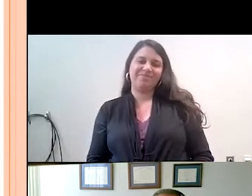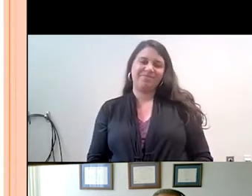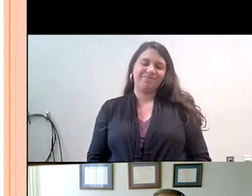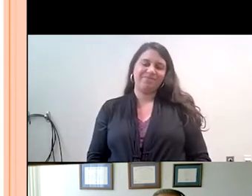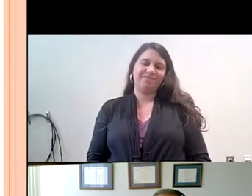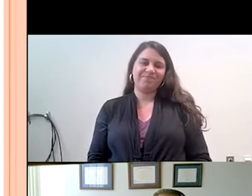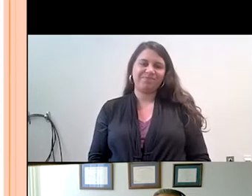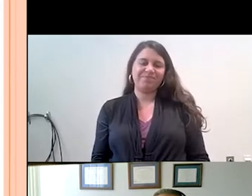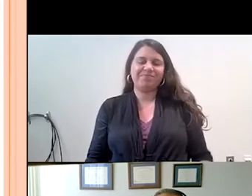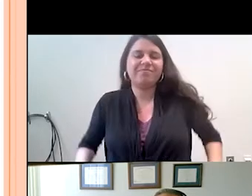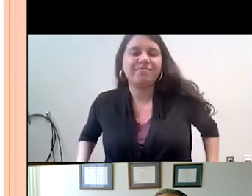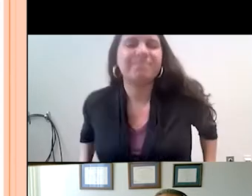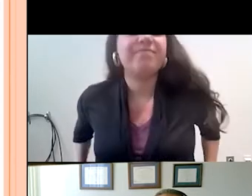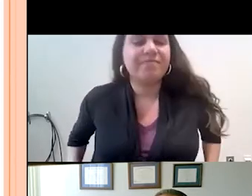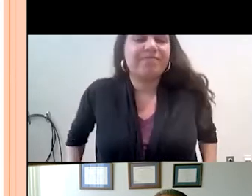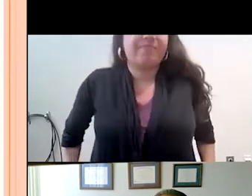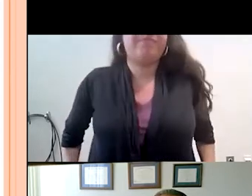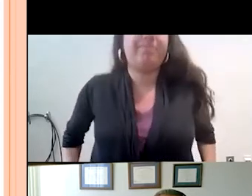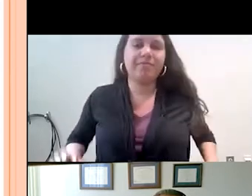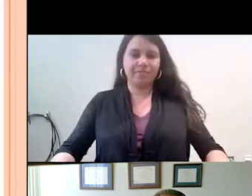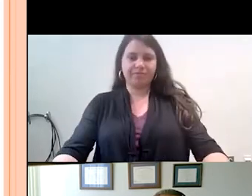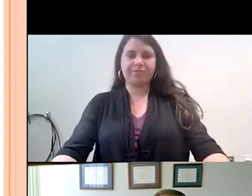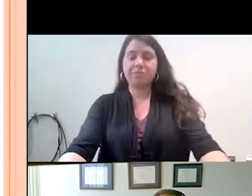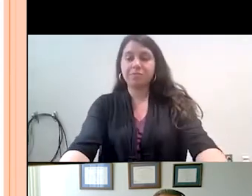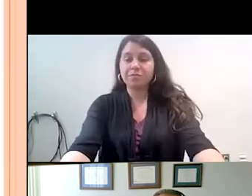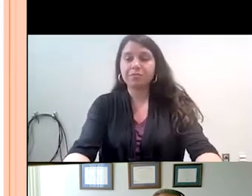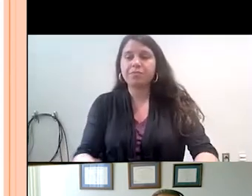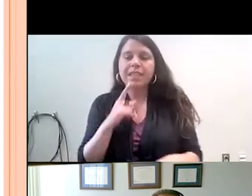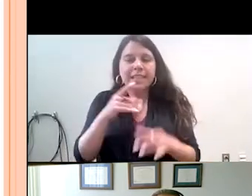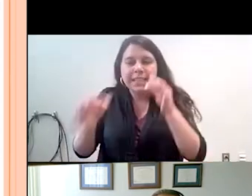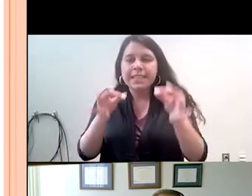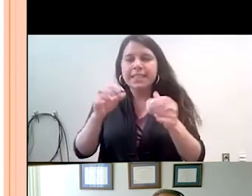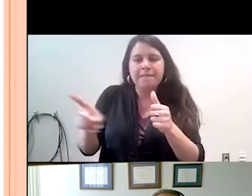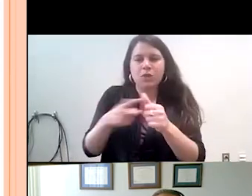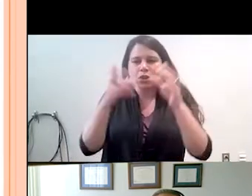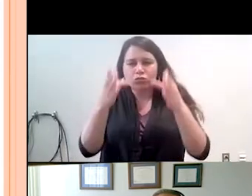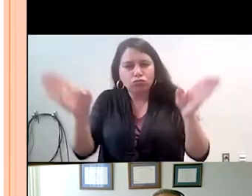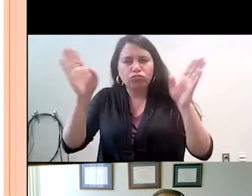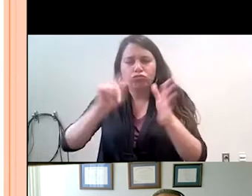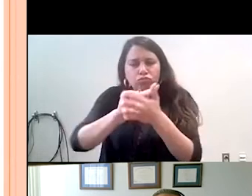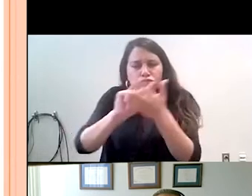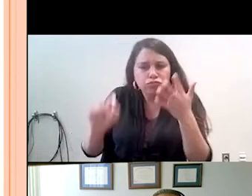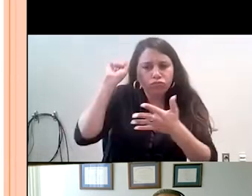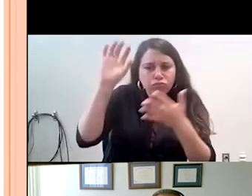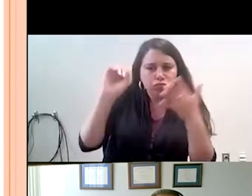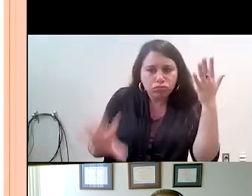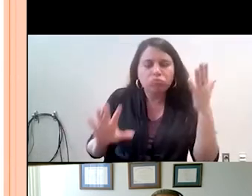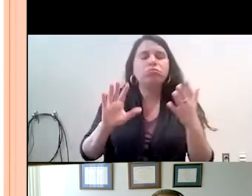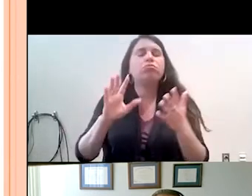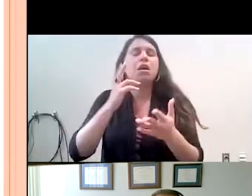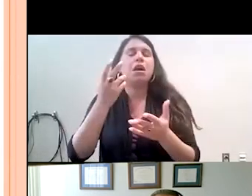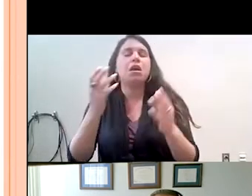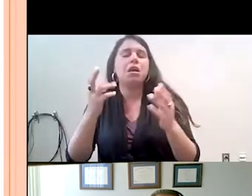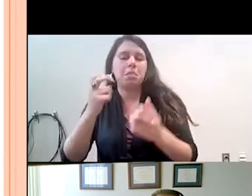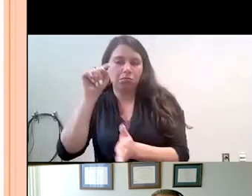So, I just want to give you a quick overview as to where or what we're going to be doing or what I'm going to be talking about today. And I want to start off